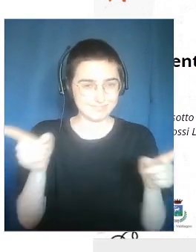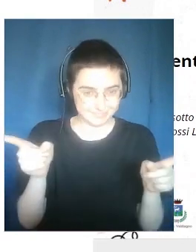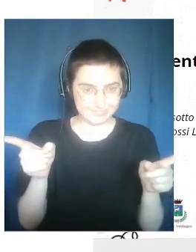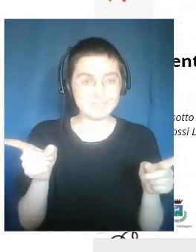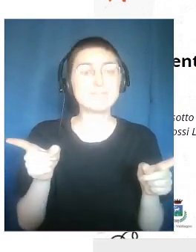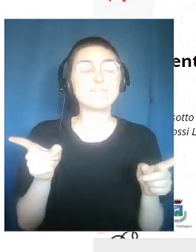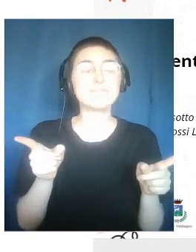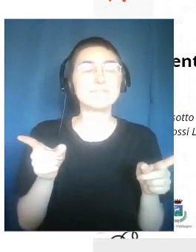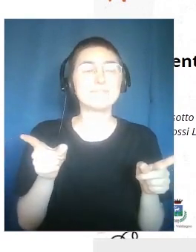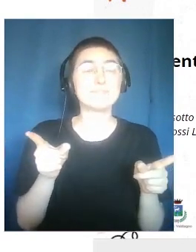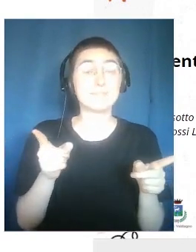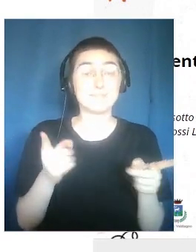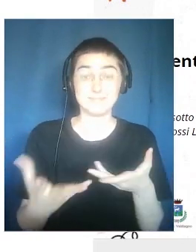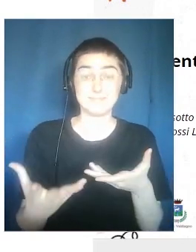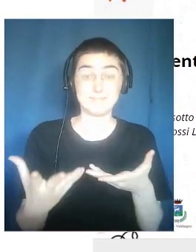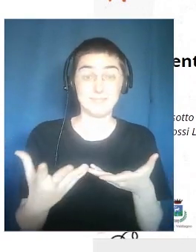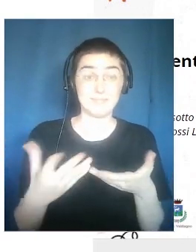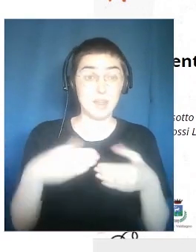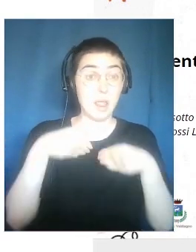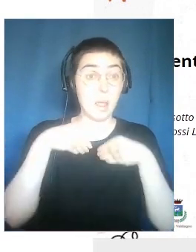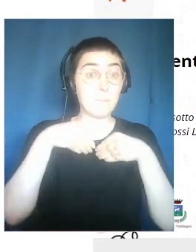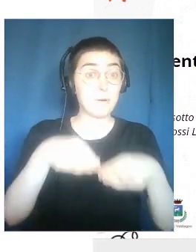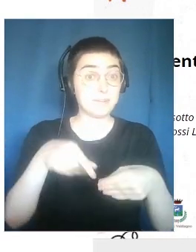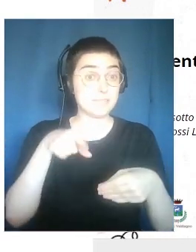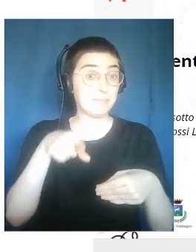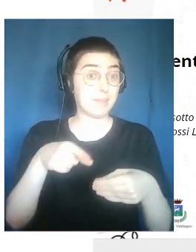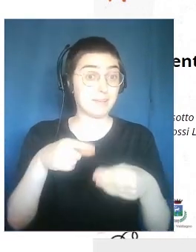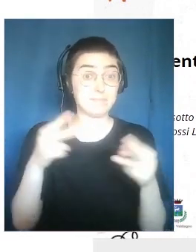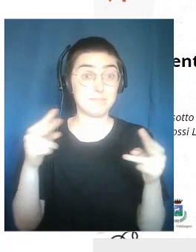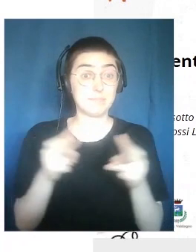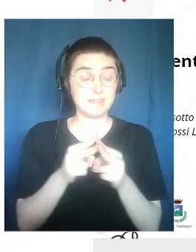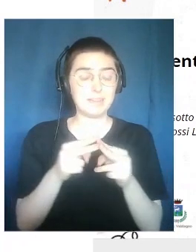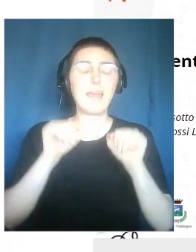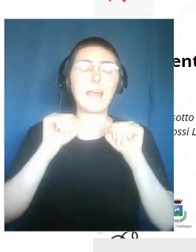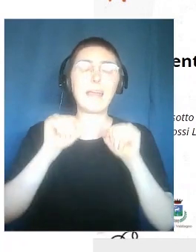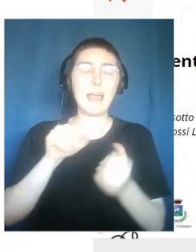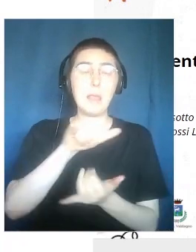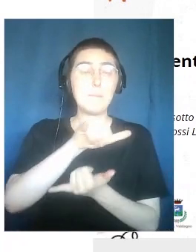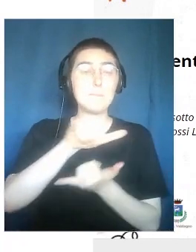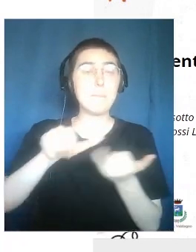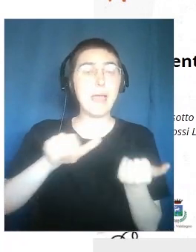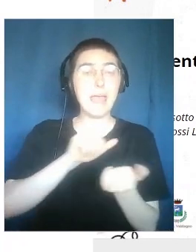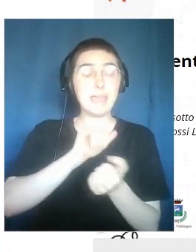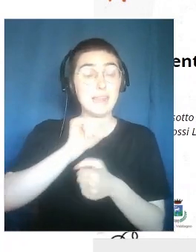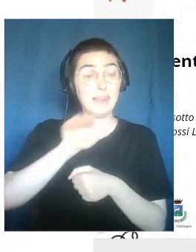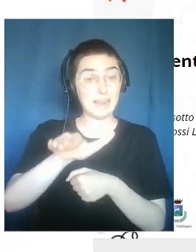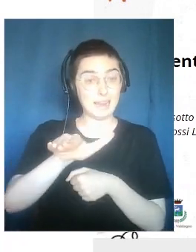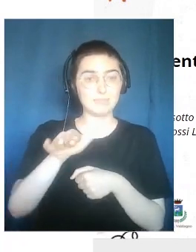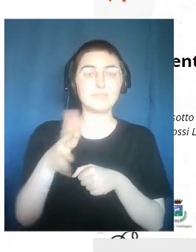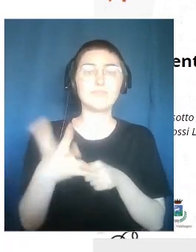those who registered for in the event will receive the materials via email